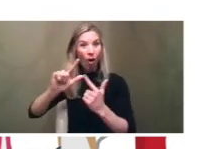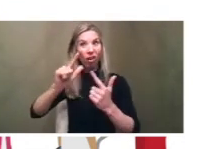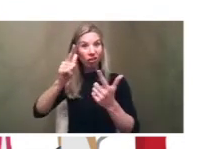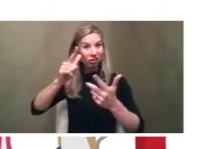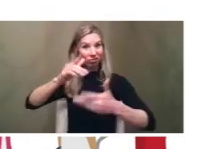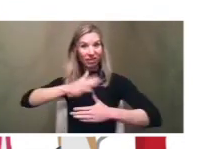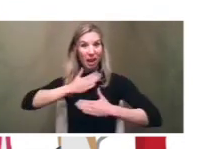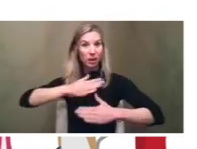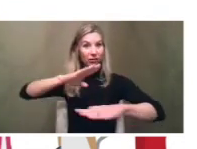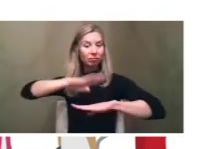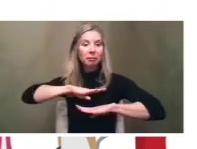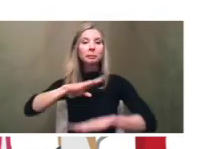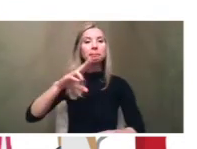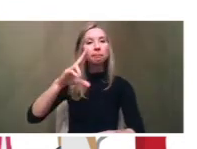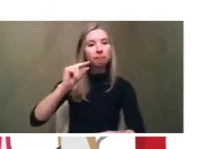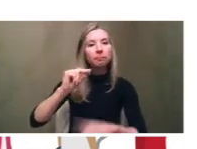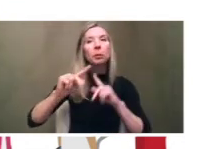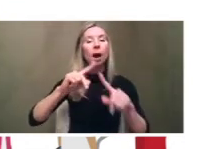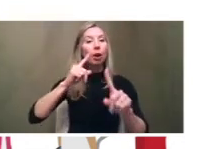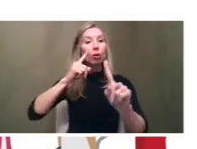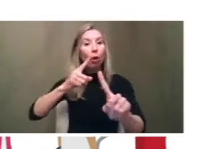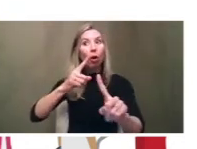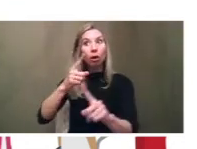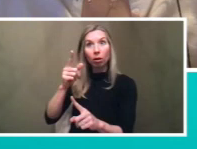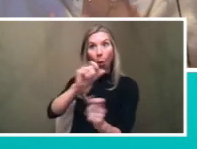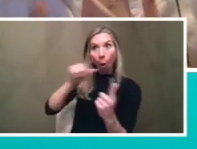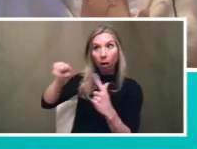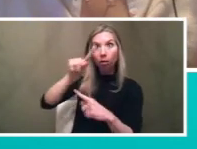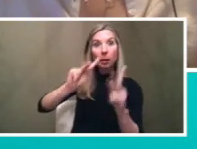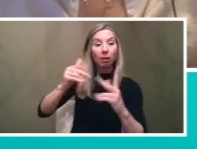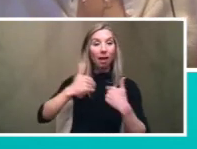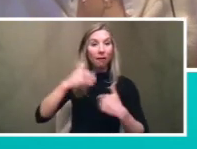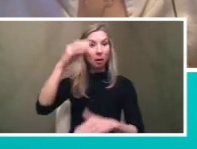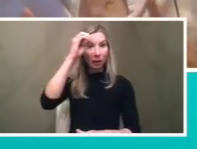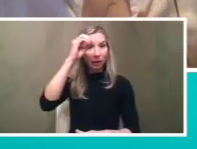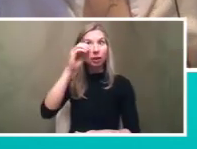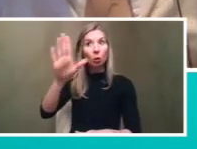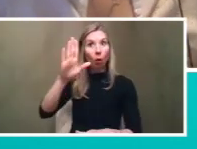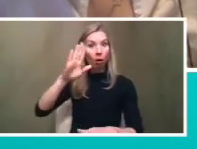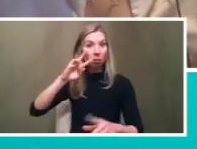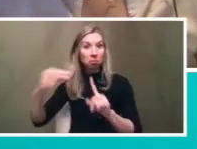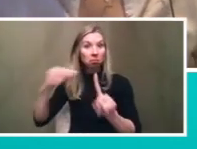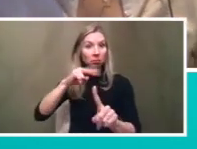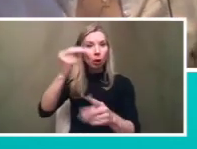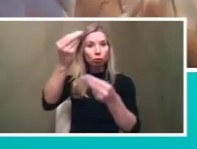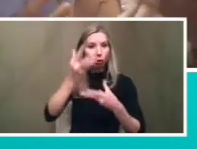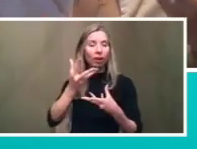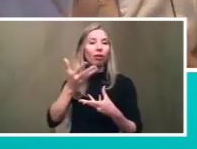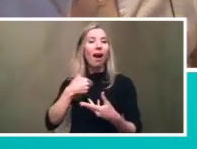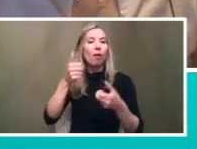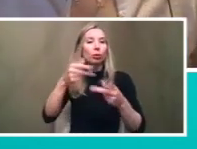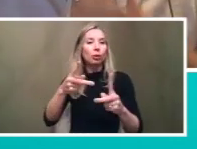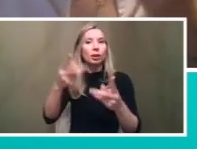our goal is to make sure that everybody who has an opinion or as a point of view that they would like to share that they have an opportunity to share that